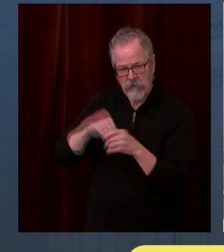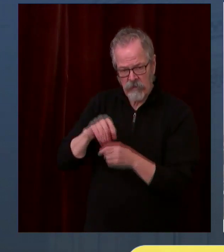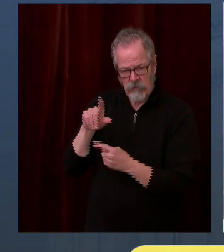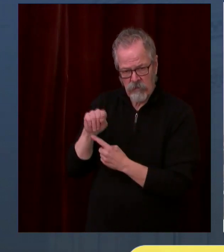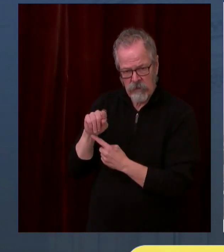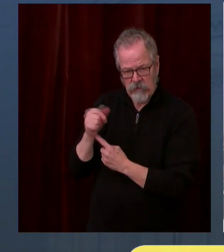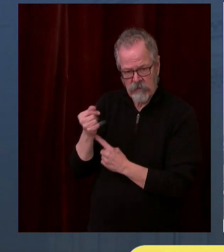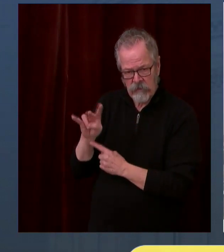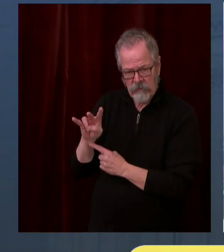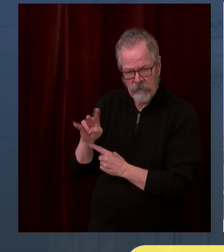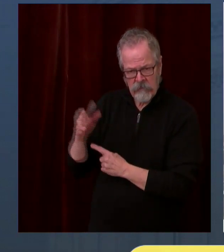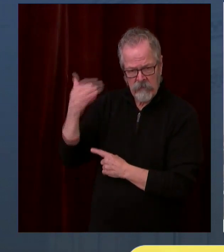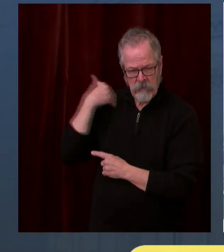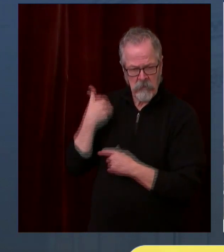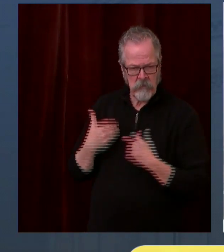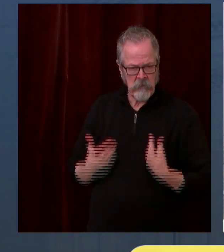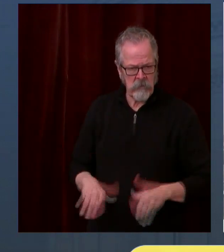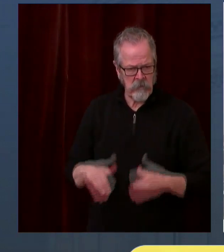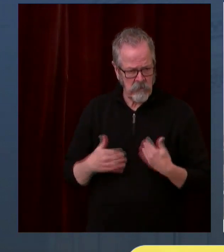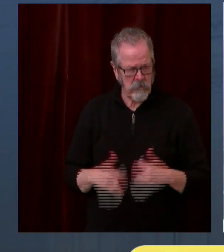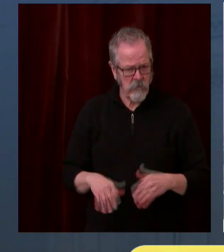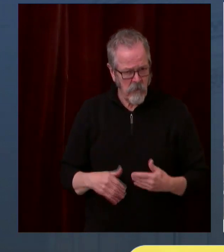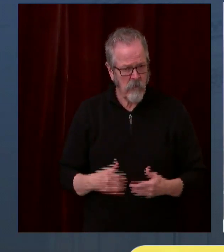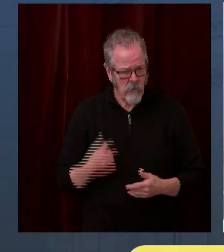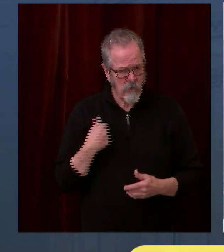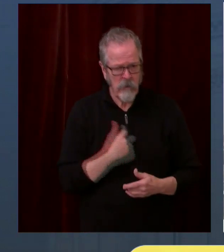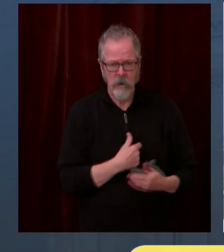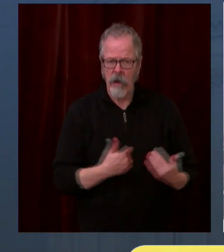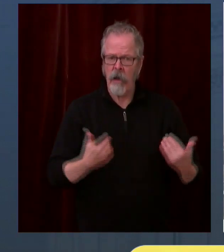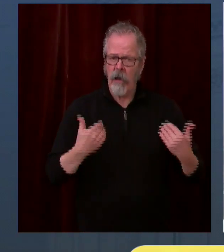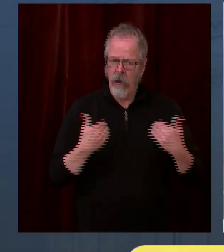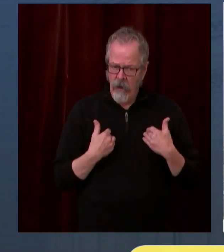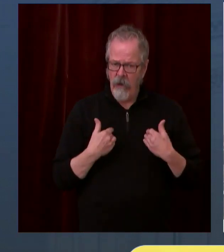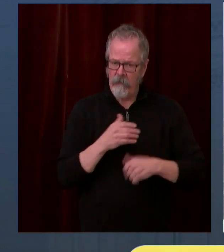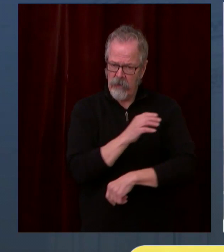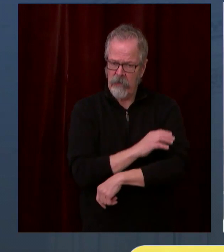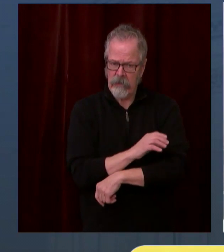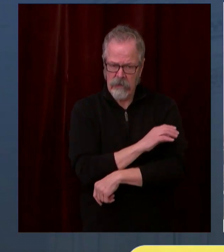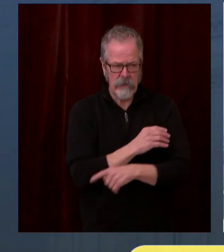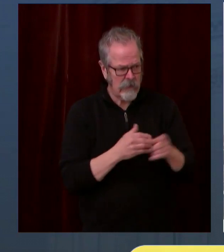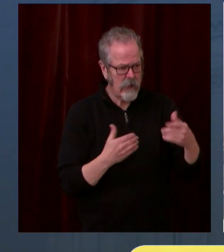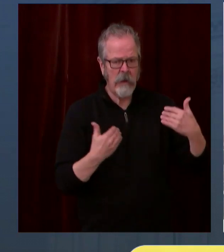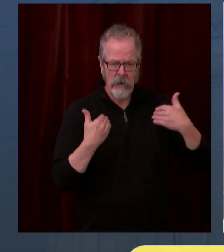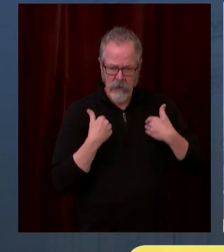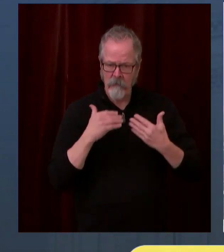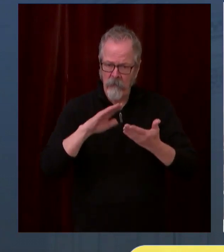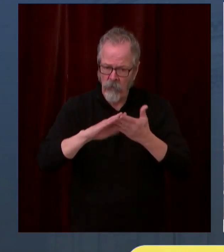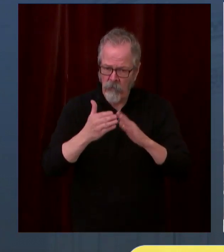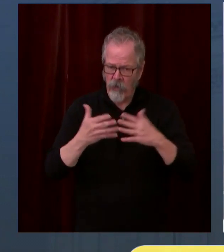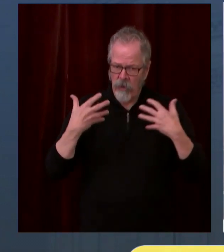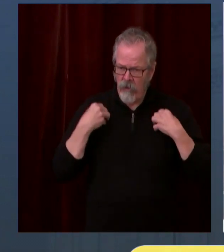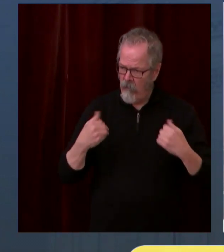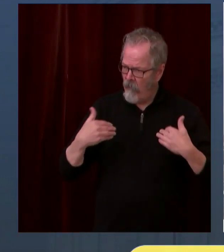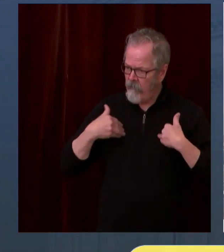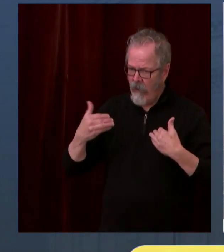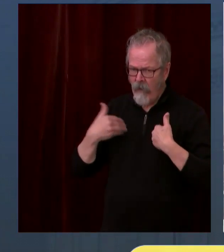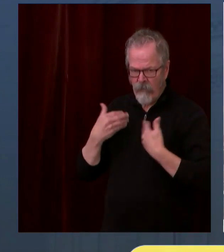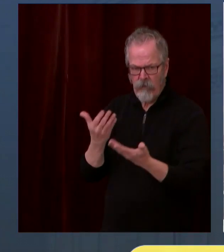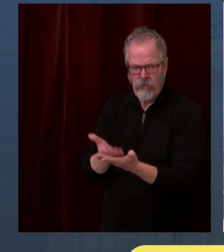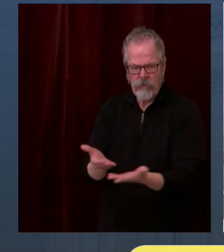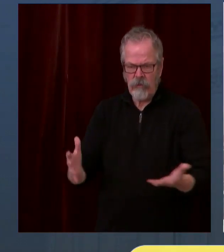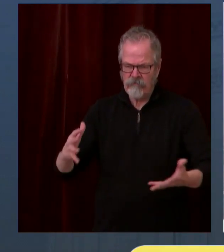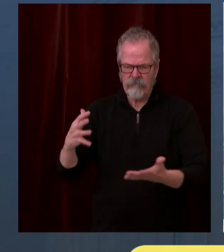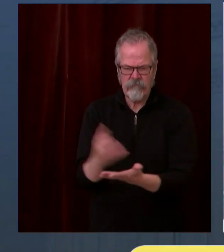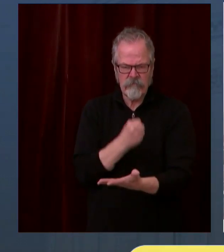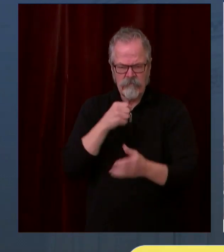in our state. Essential workers, especially farm workers and people of color, are disproportionately